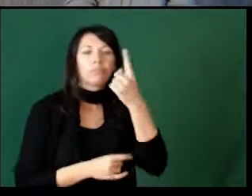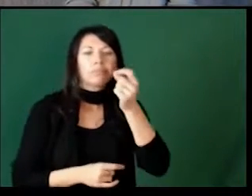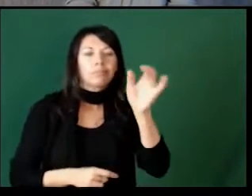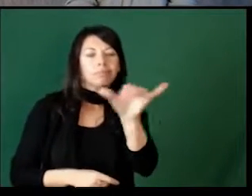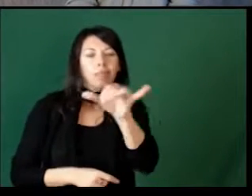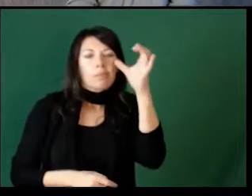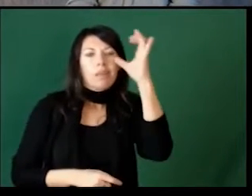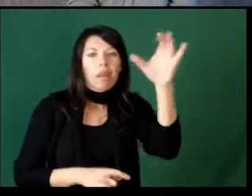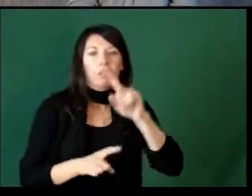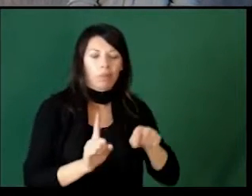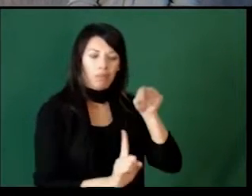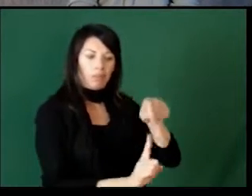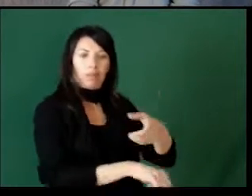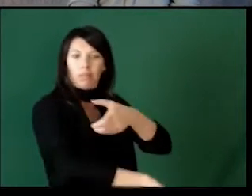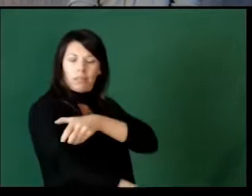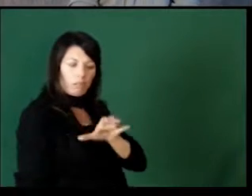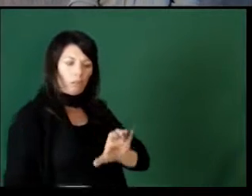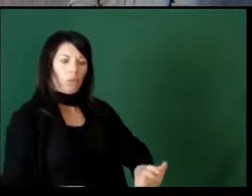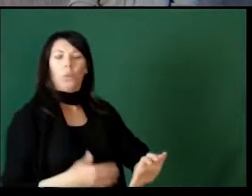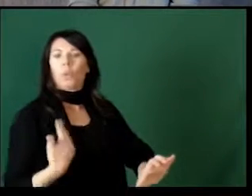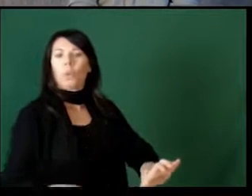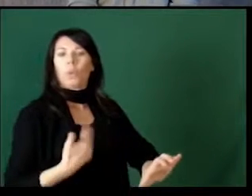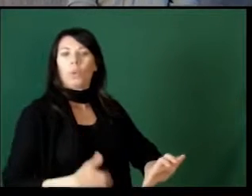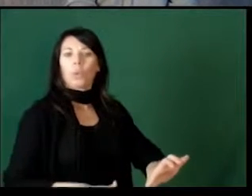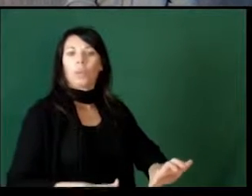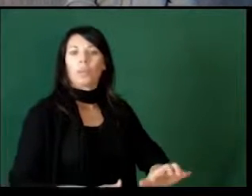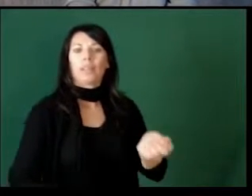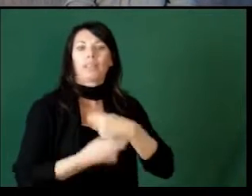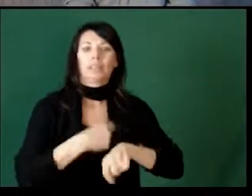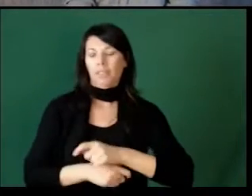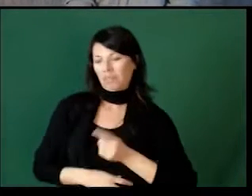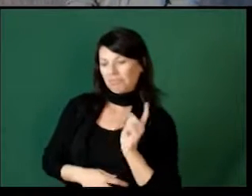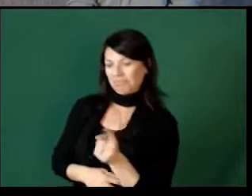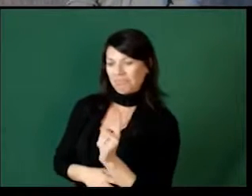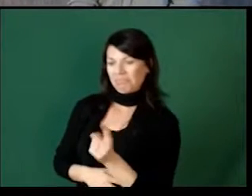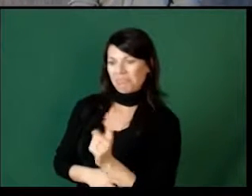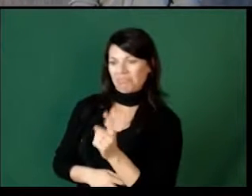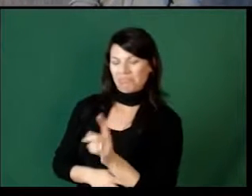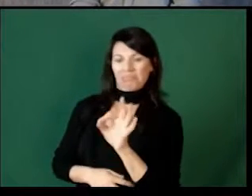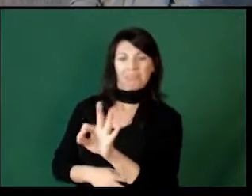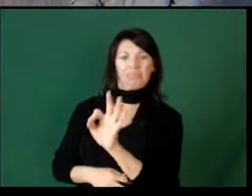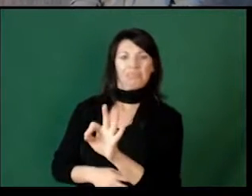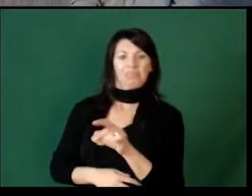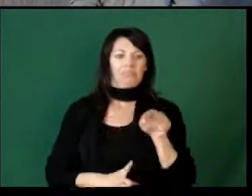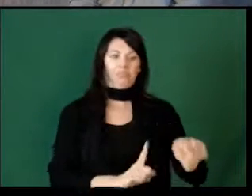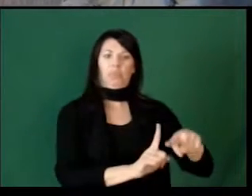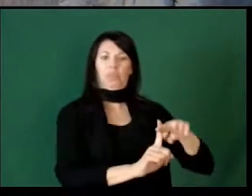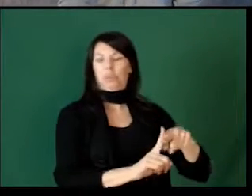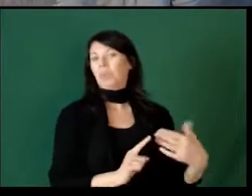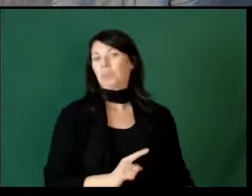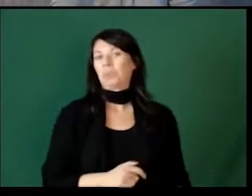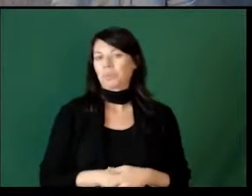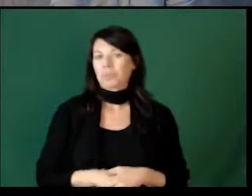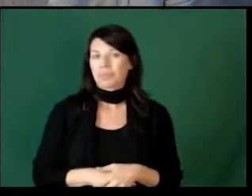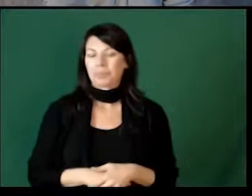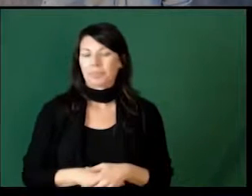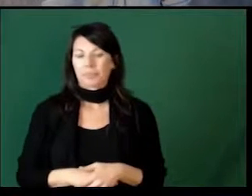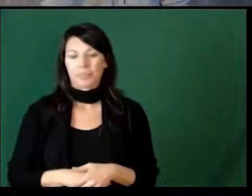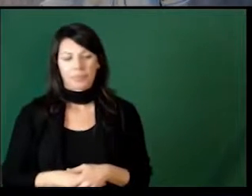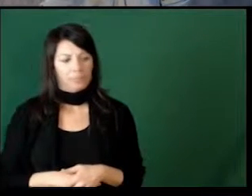Same concept, but it comes across much more empowering to students rather than us just lecturing or preaching to them.